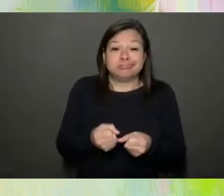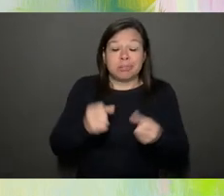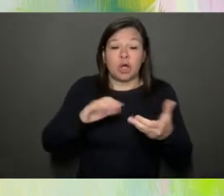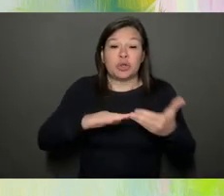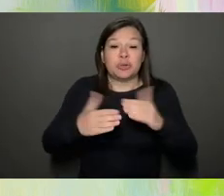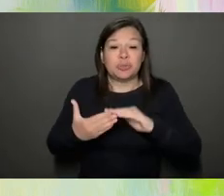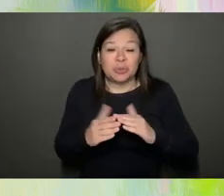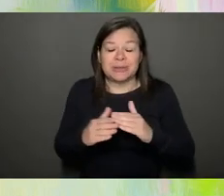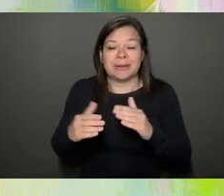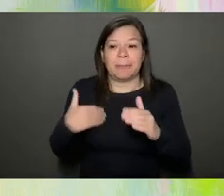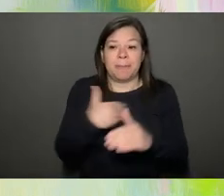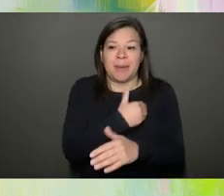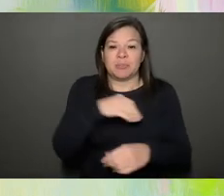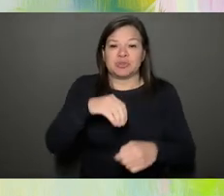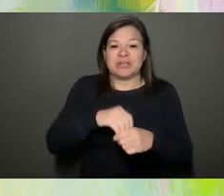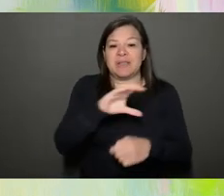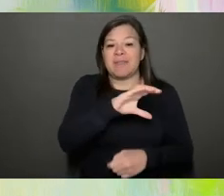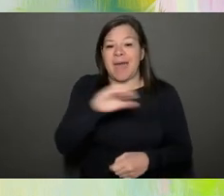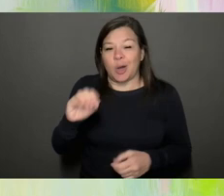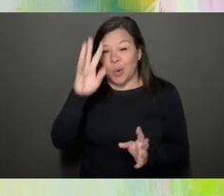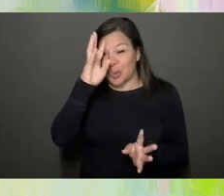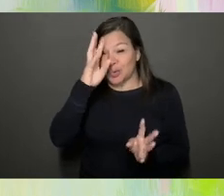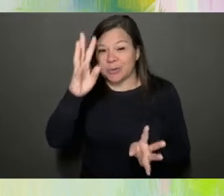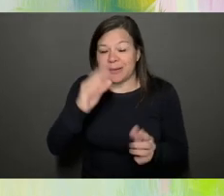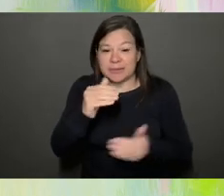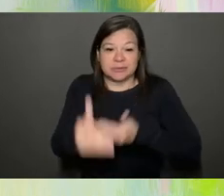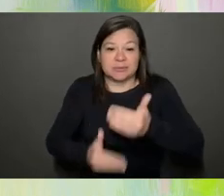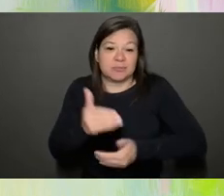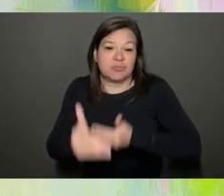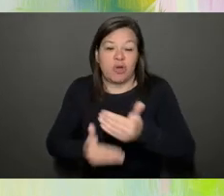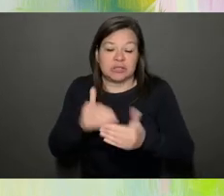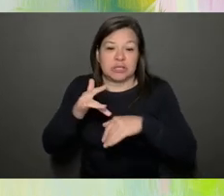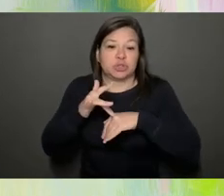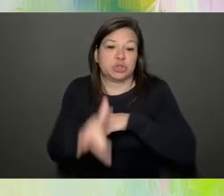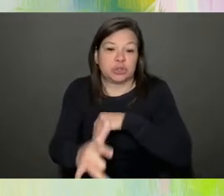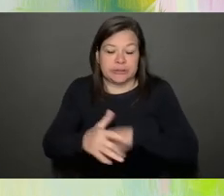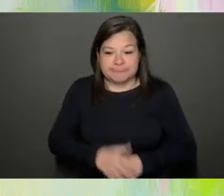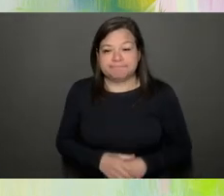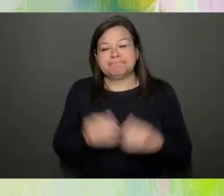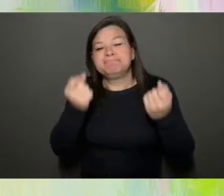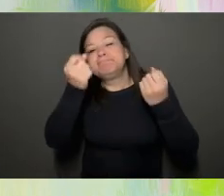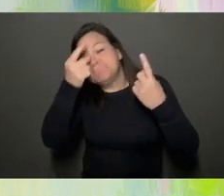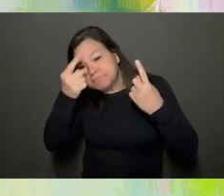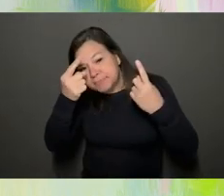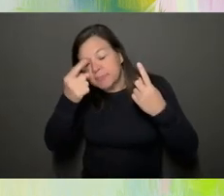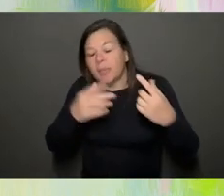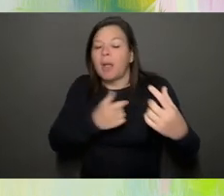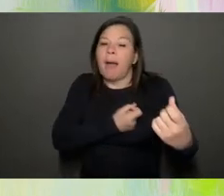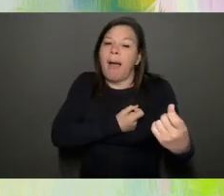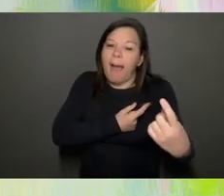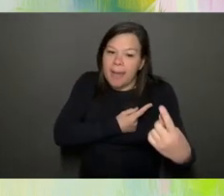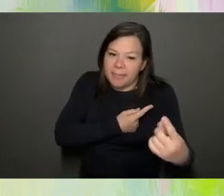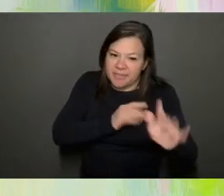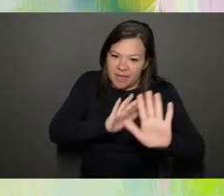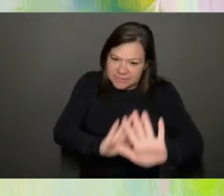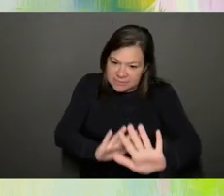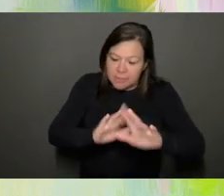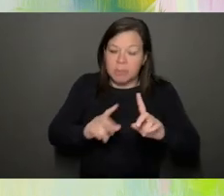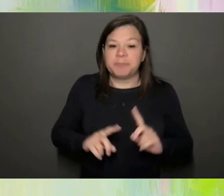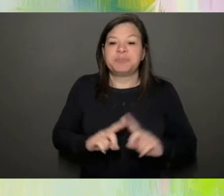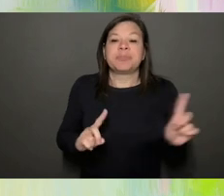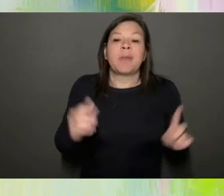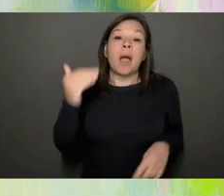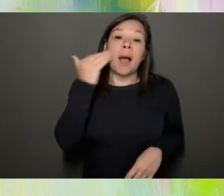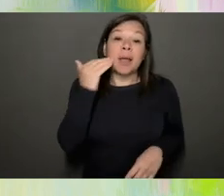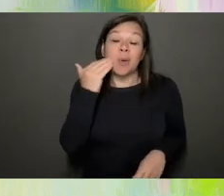process in the early stages. So I know I am empathetic to that. I know that it's not what